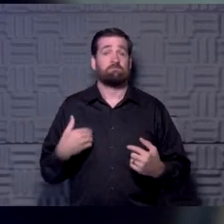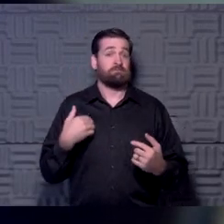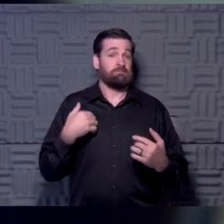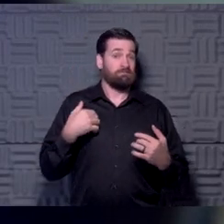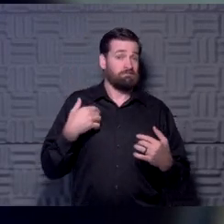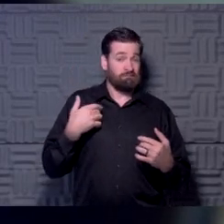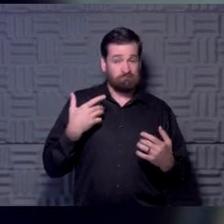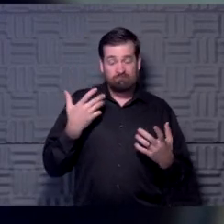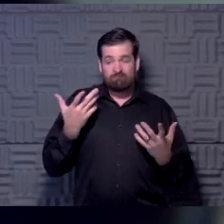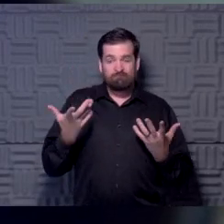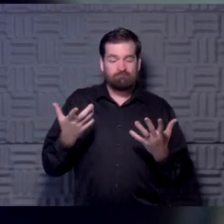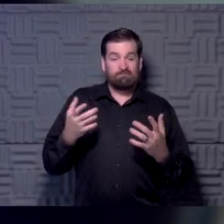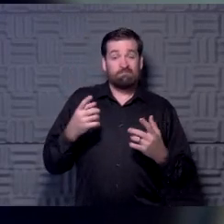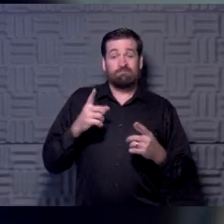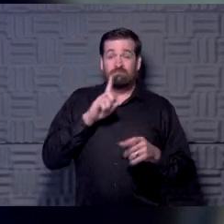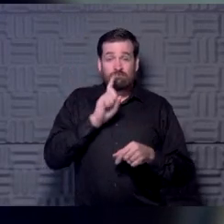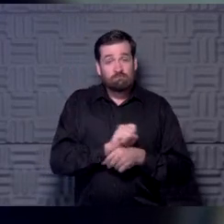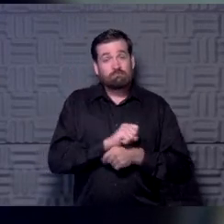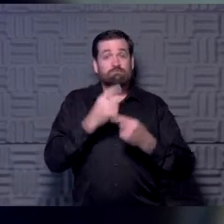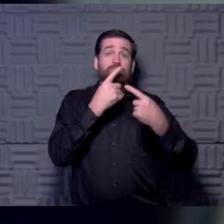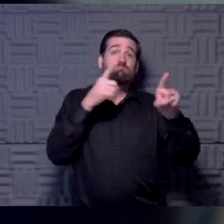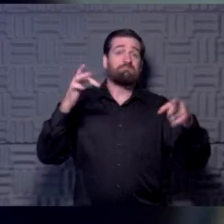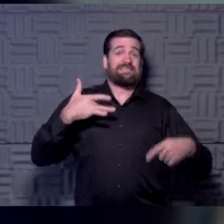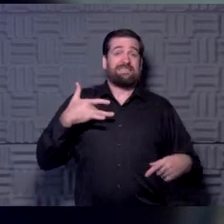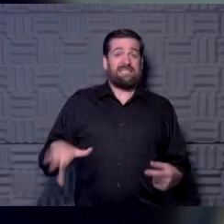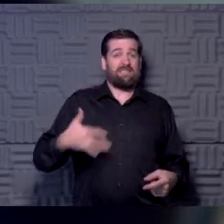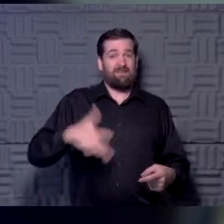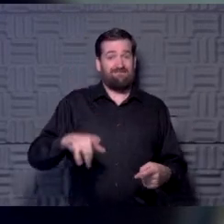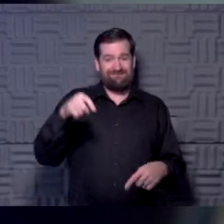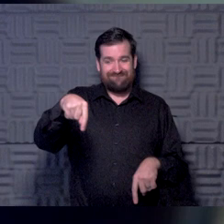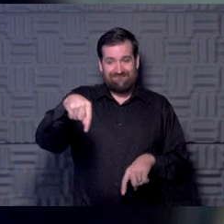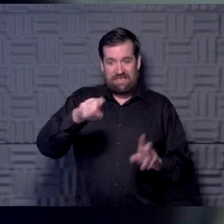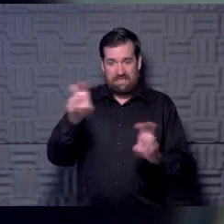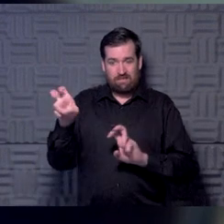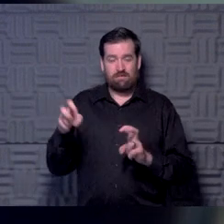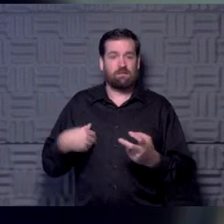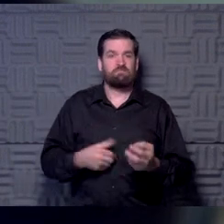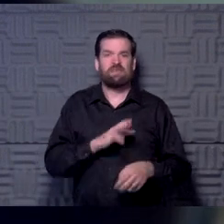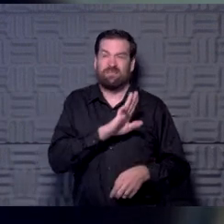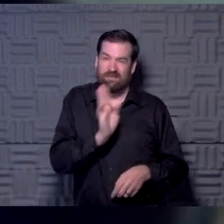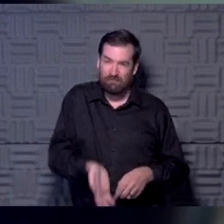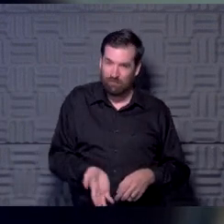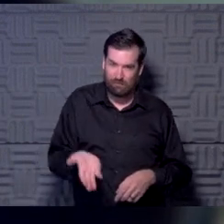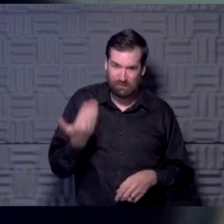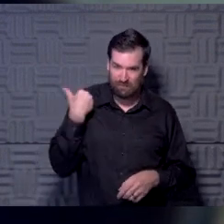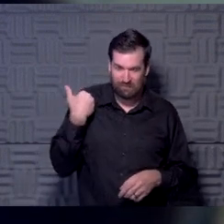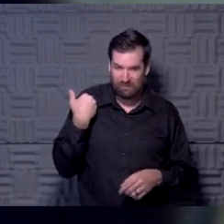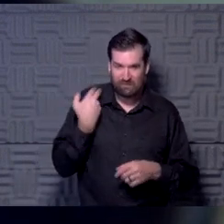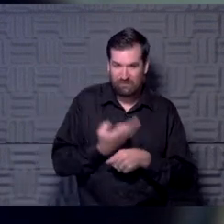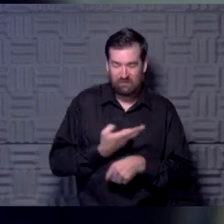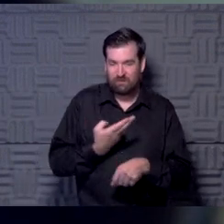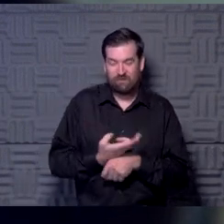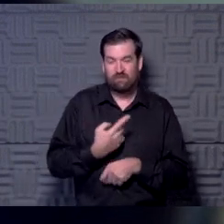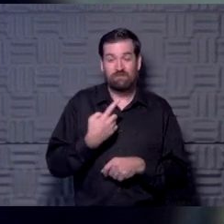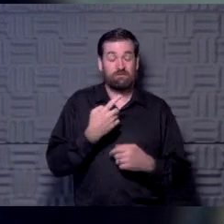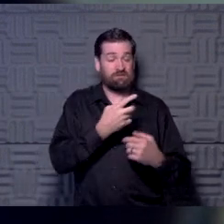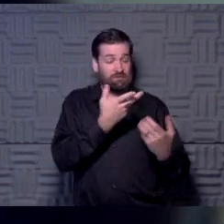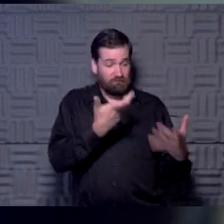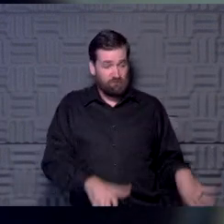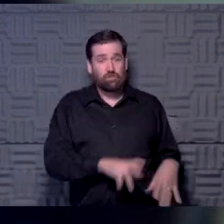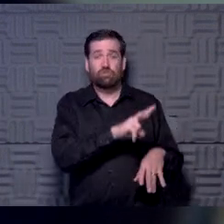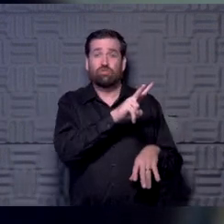sensitive those cognitive tests are in this particular setting, um, cause they've never been tested for, you know, post-infectious, uh,